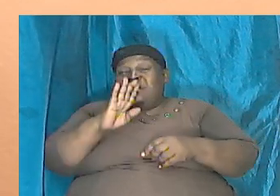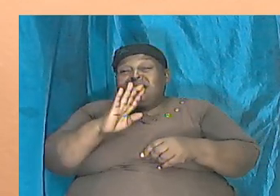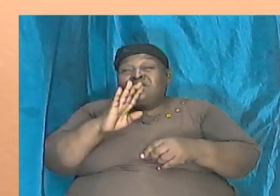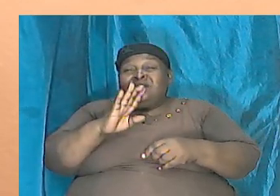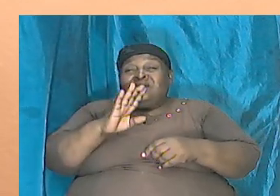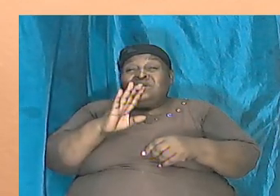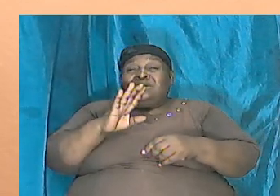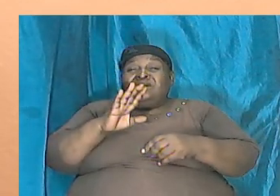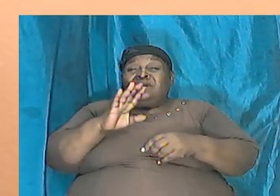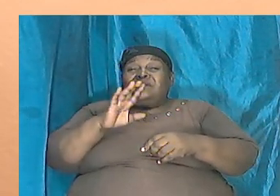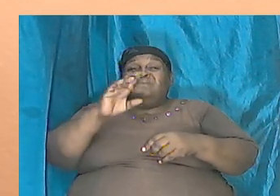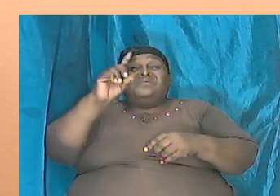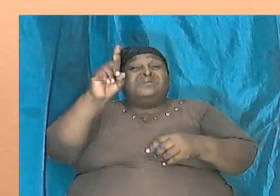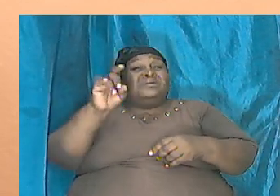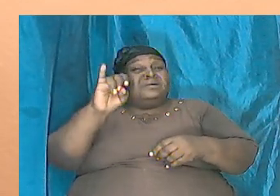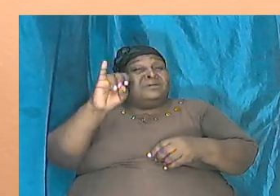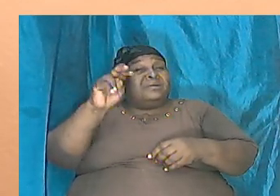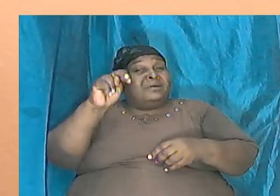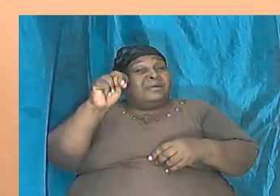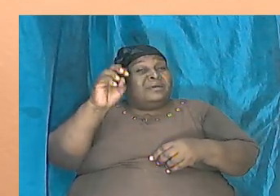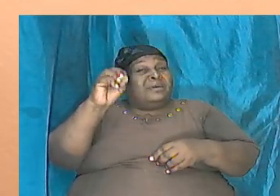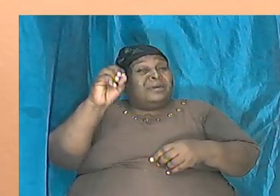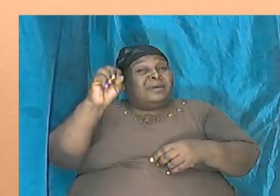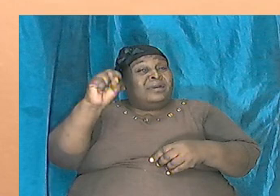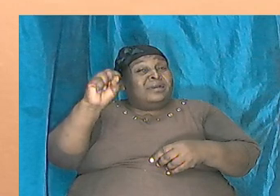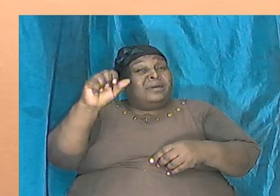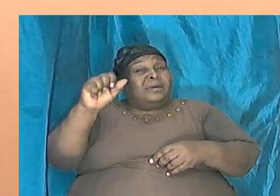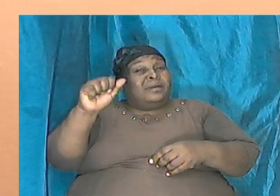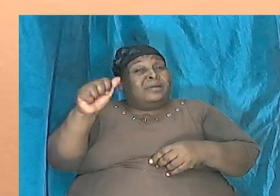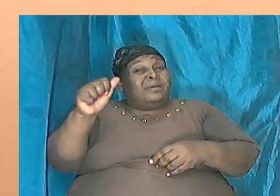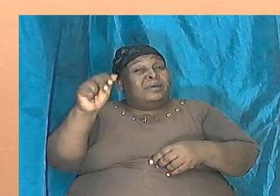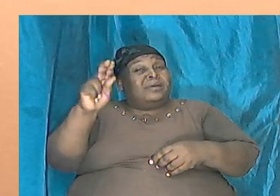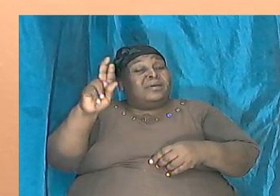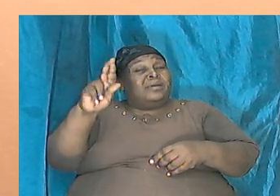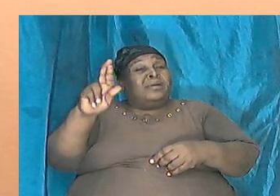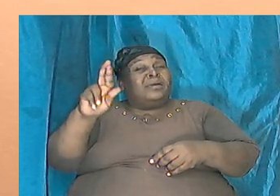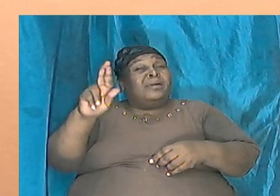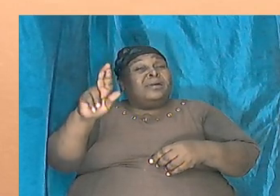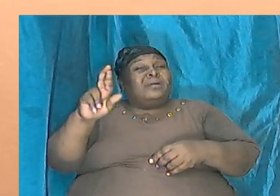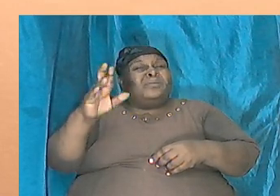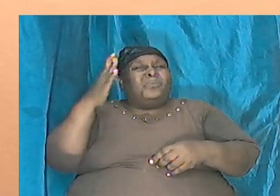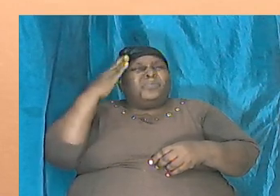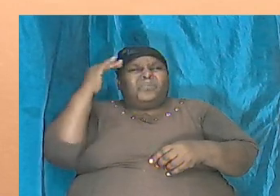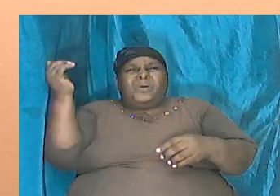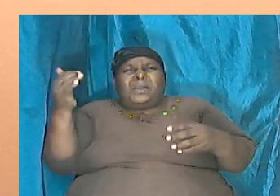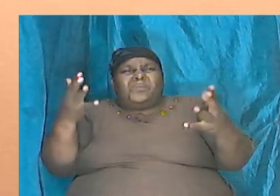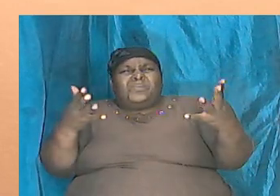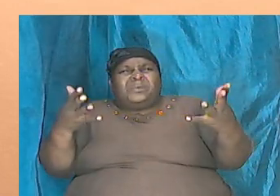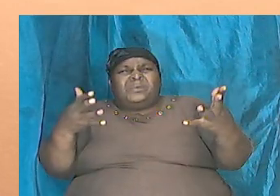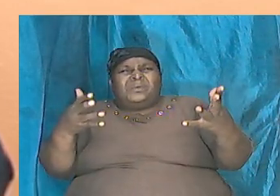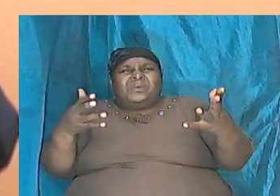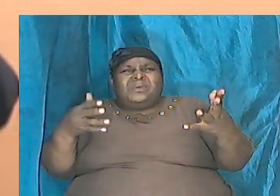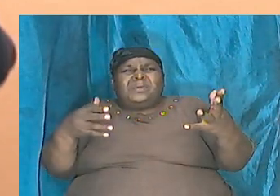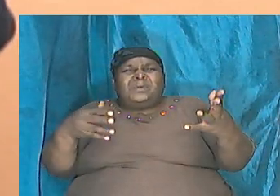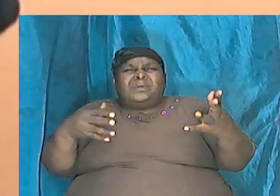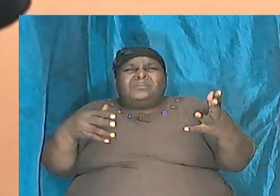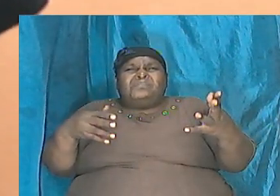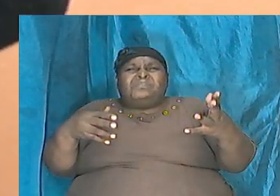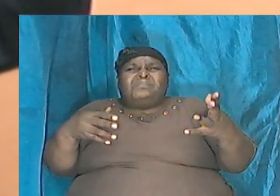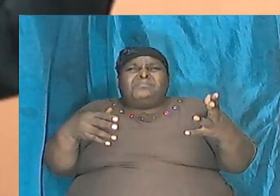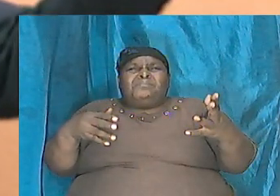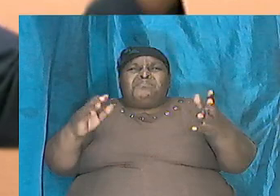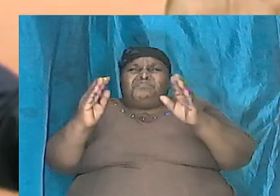and the dinosaur grow then why wait till the dinosaur become adult and become the